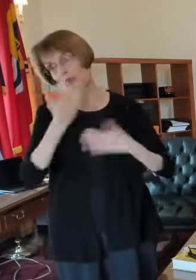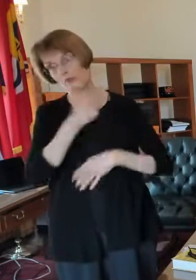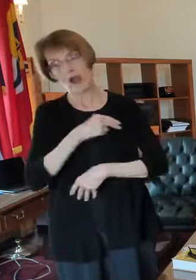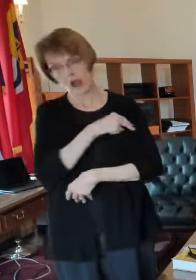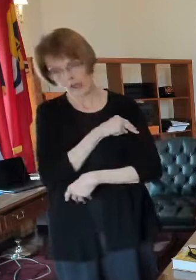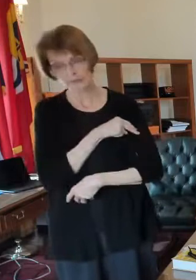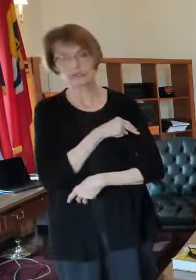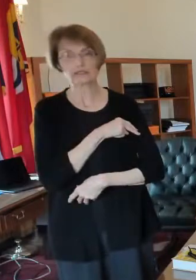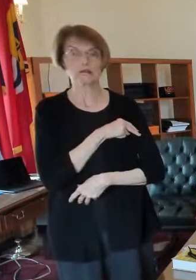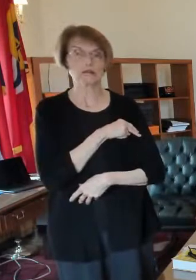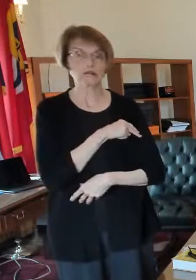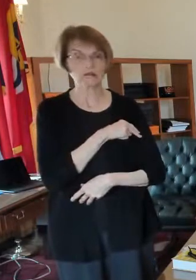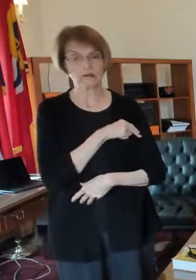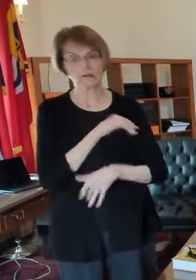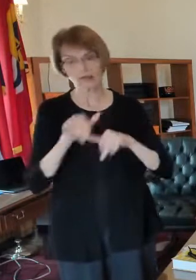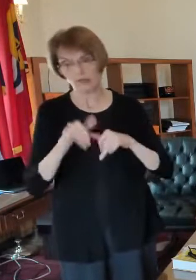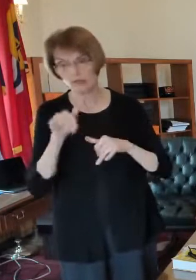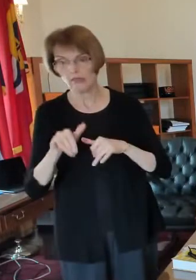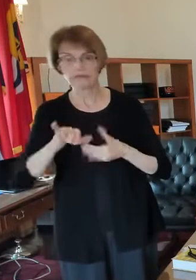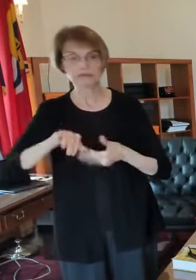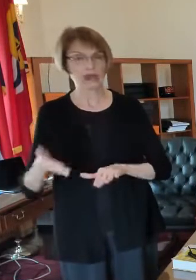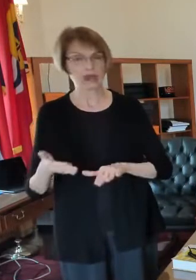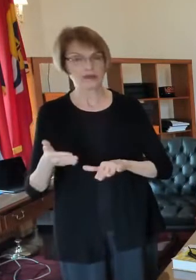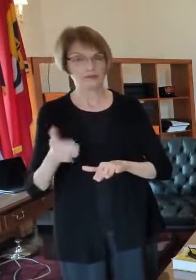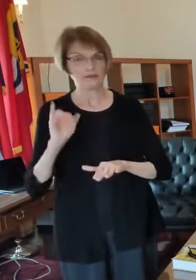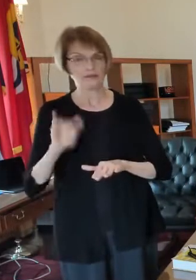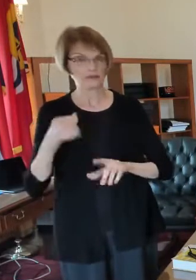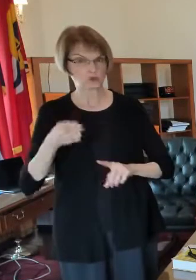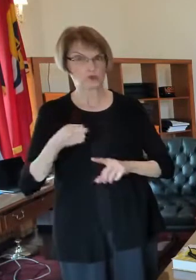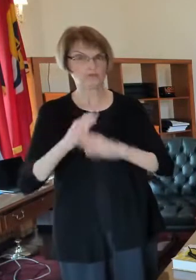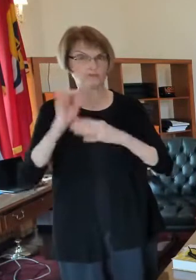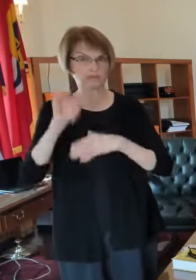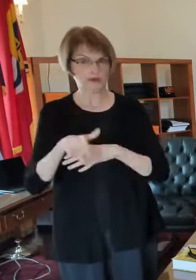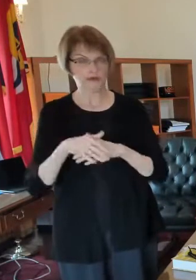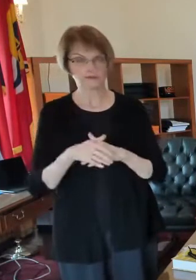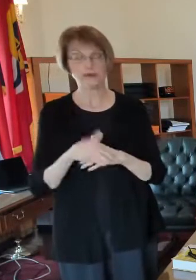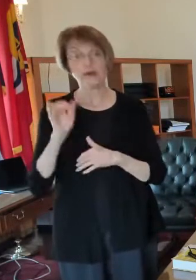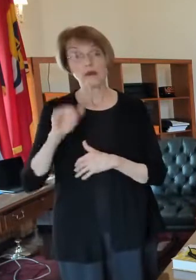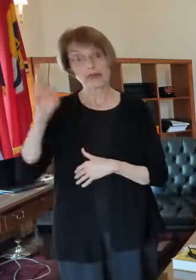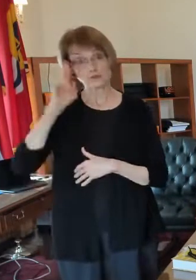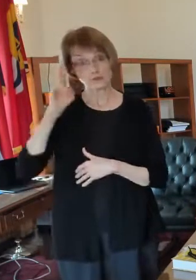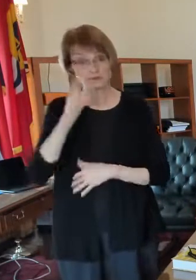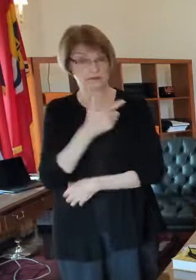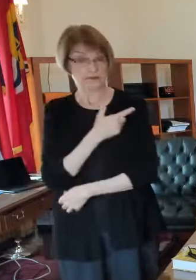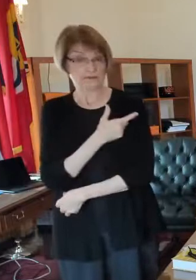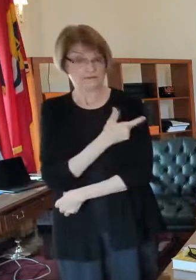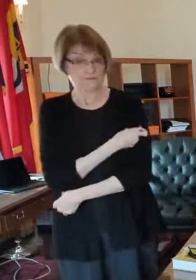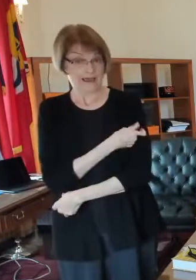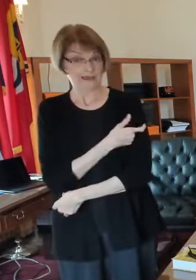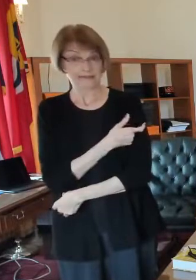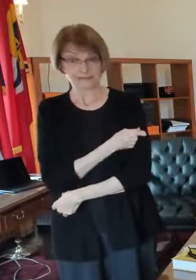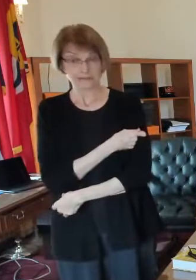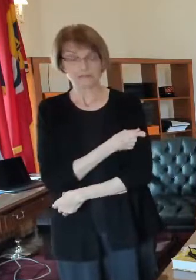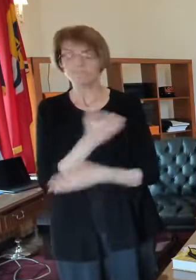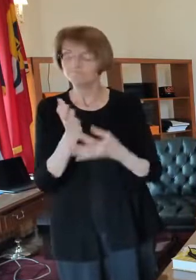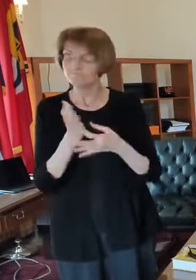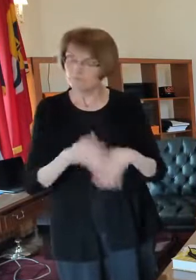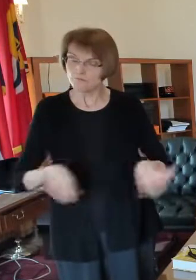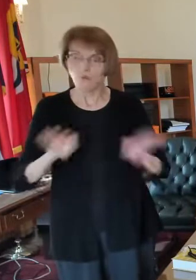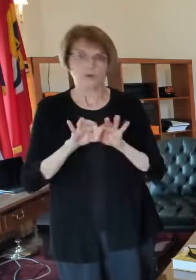dying from the COVID uh virus and so that is why the vaccines are so so important